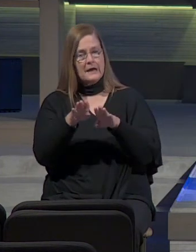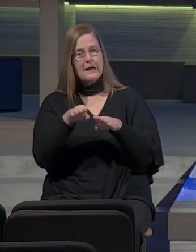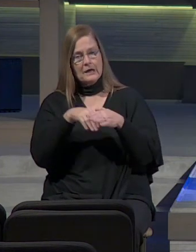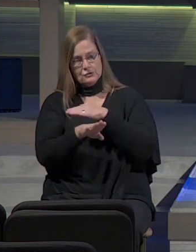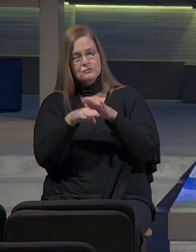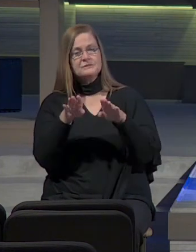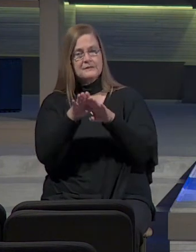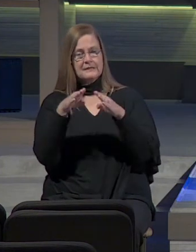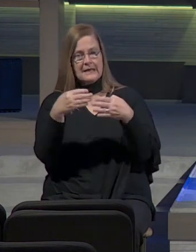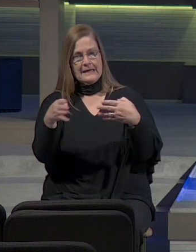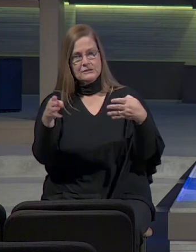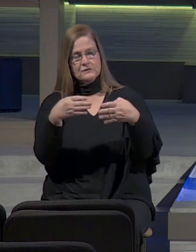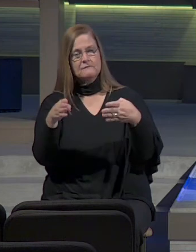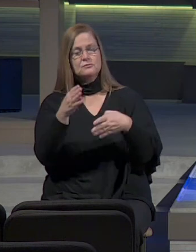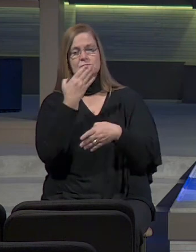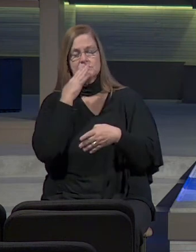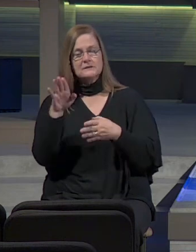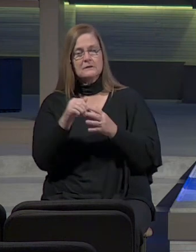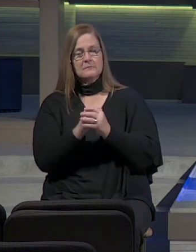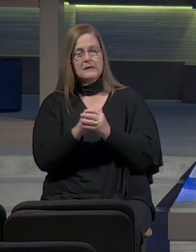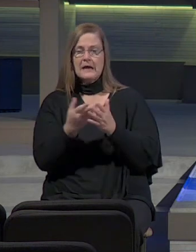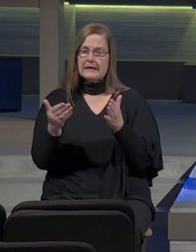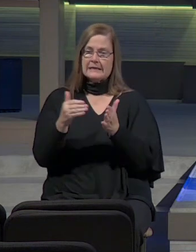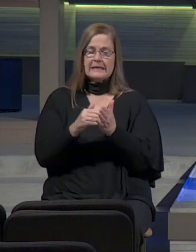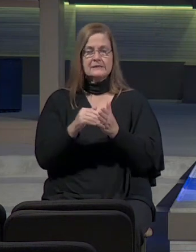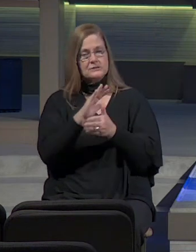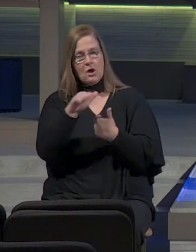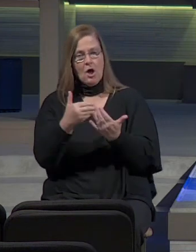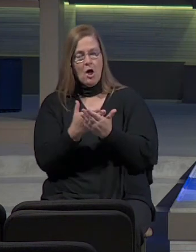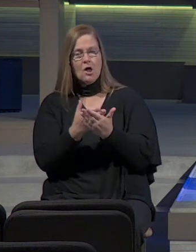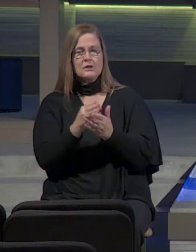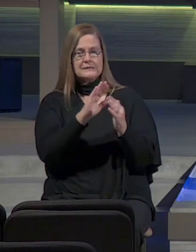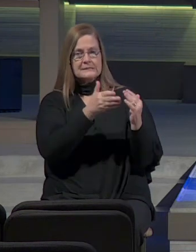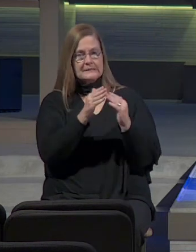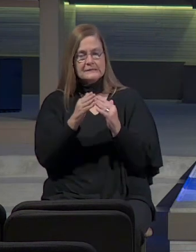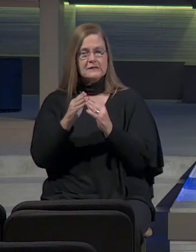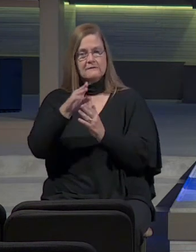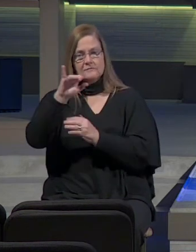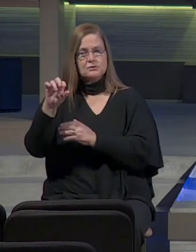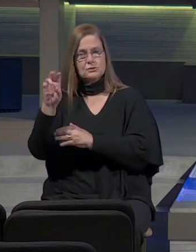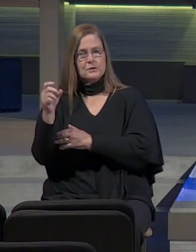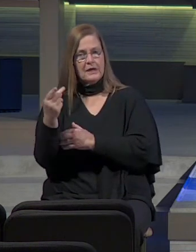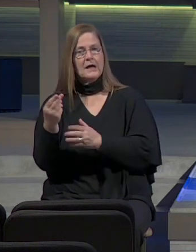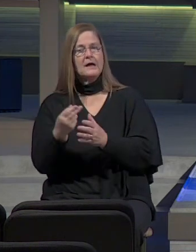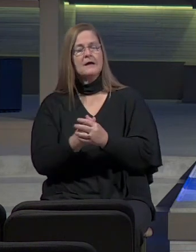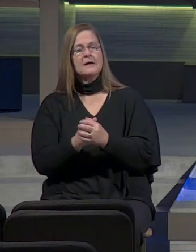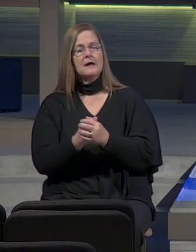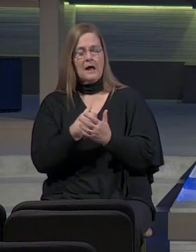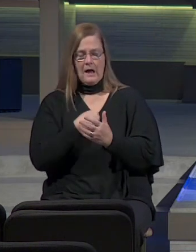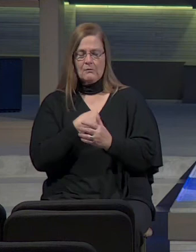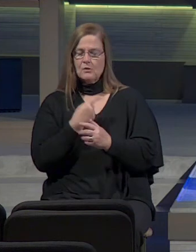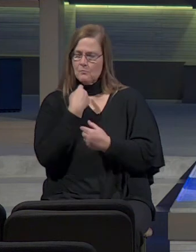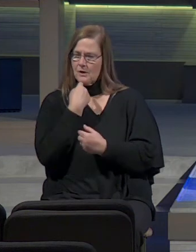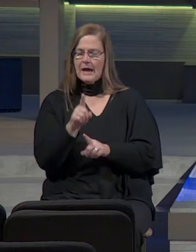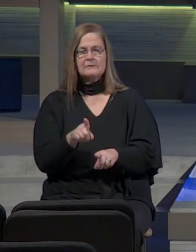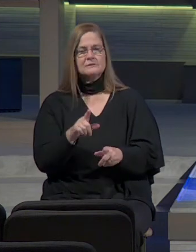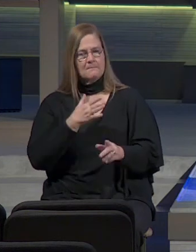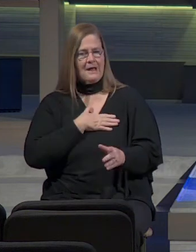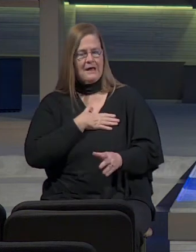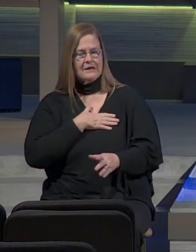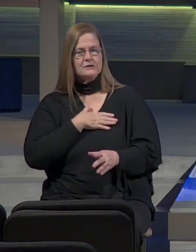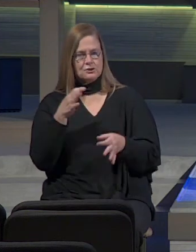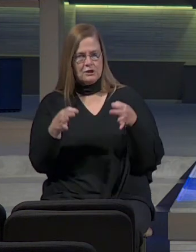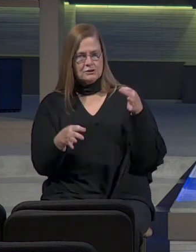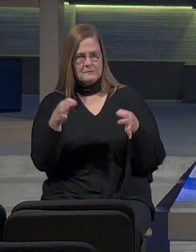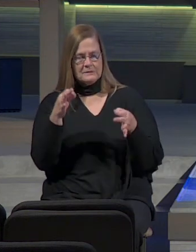walls round about and against all the cities of Judah. I will pronounce my judgments on them